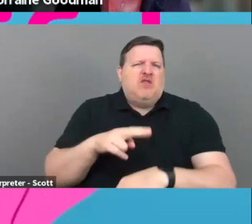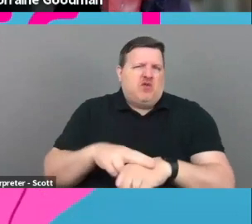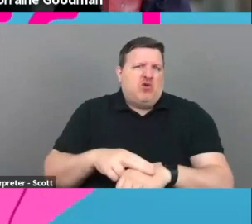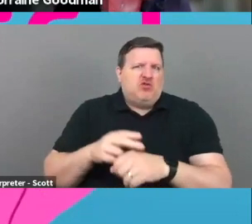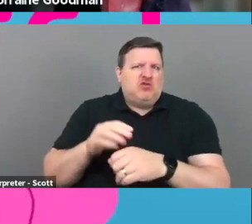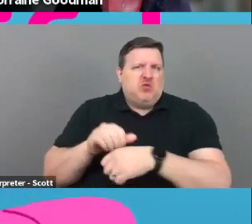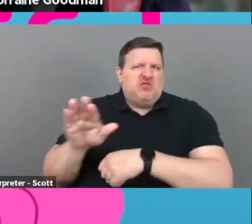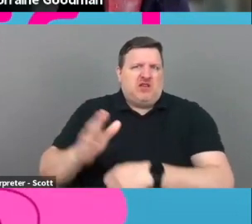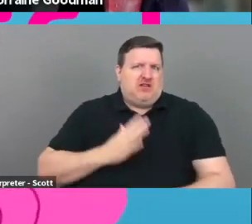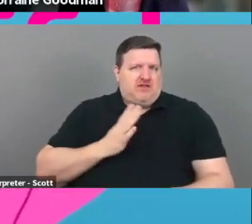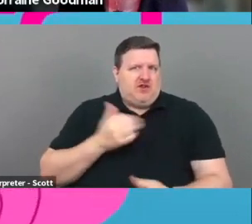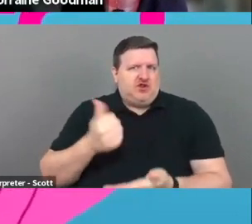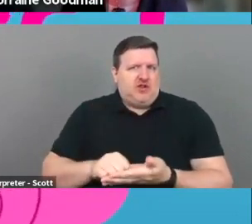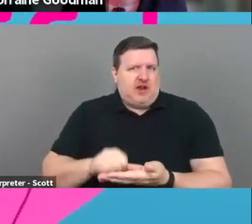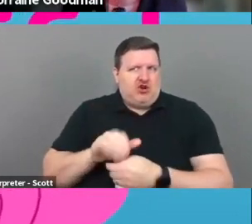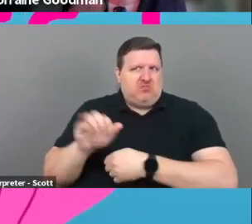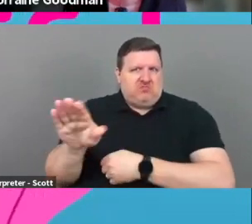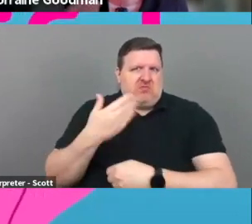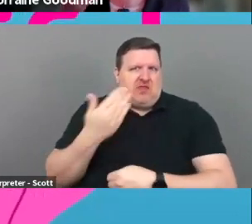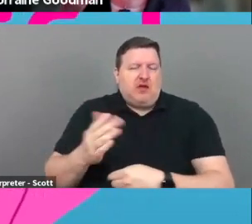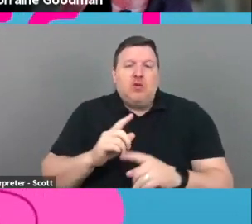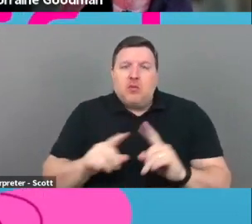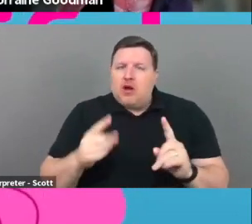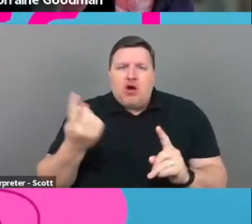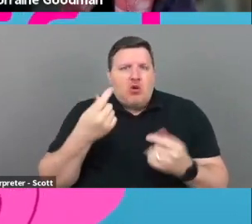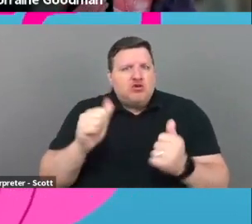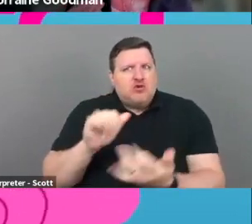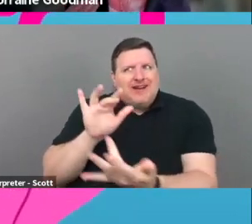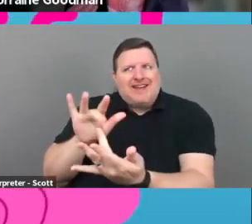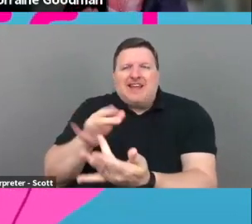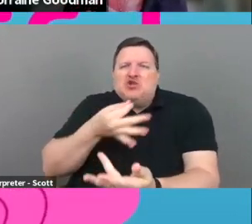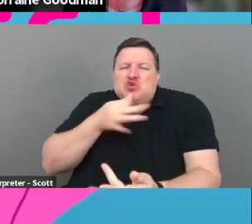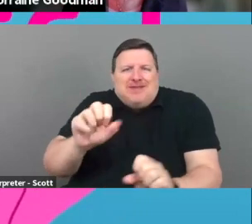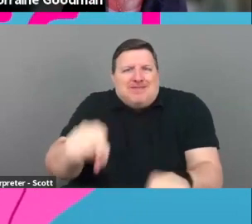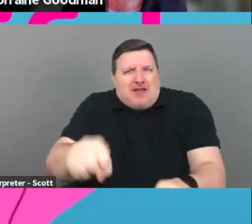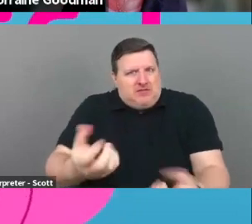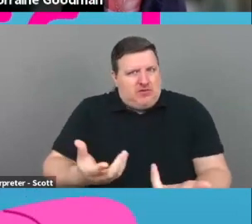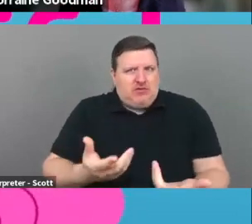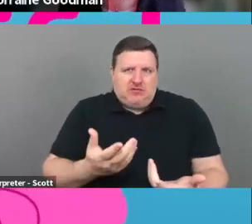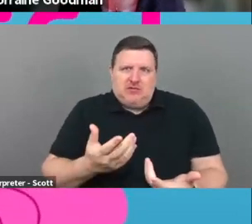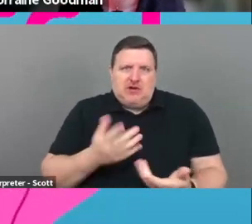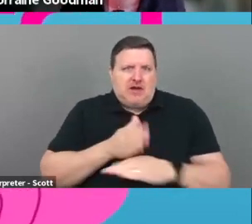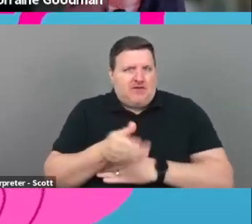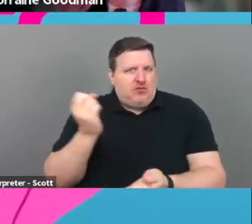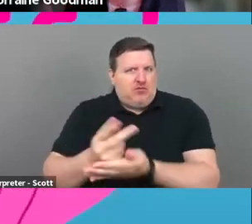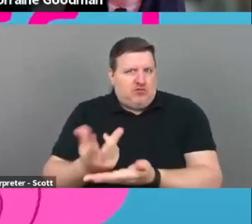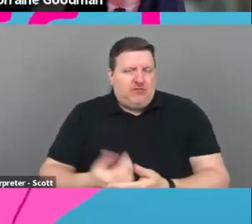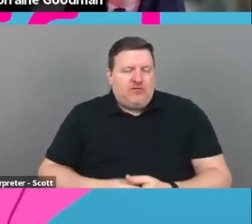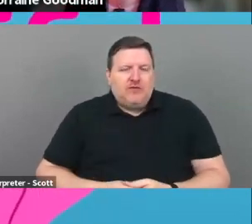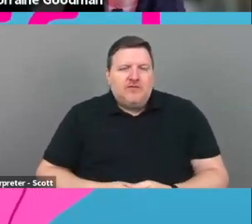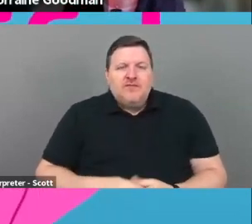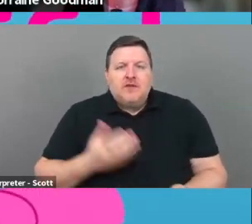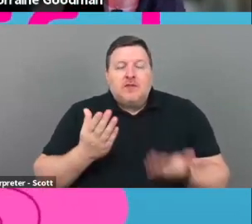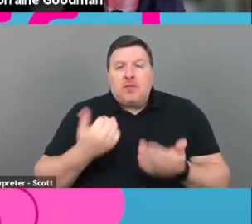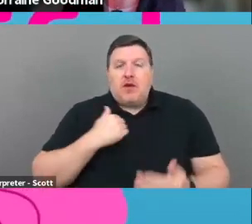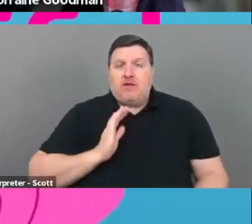official later letter later, but always try to be as quick as you can with that. Thank you. Um, maybe have a board